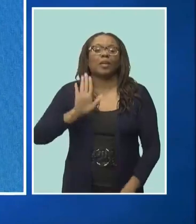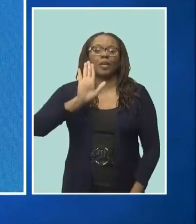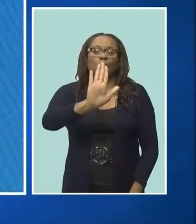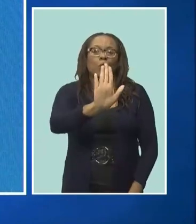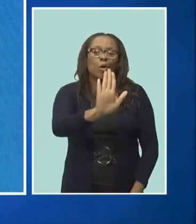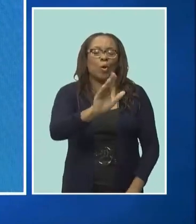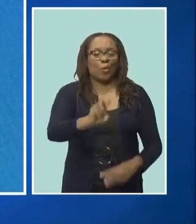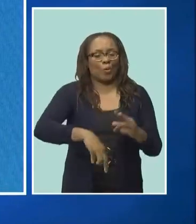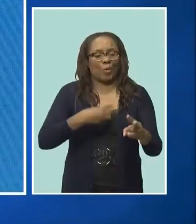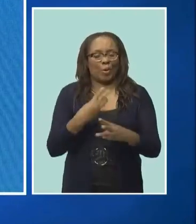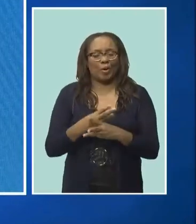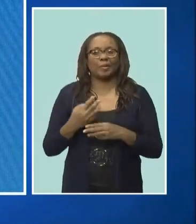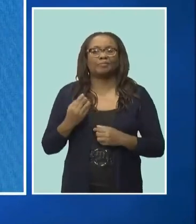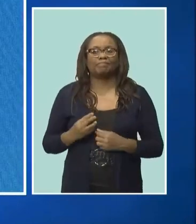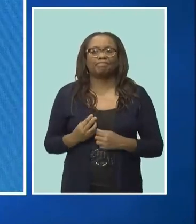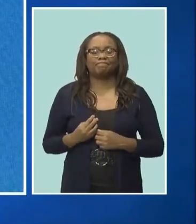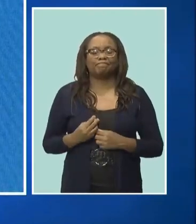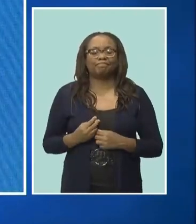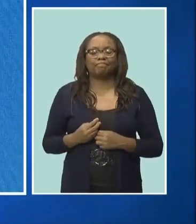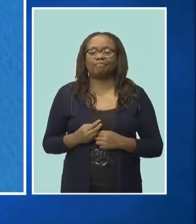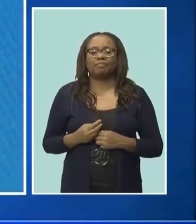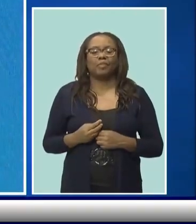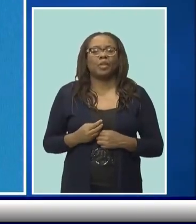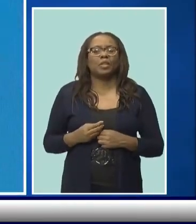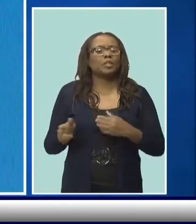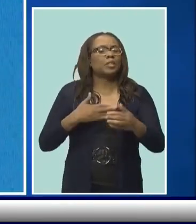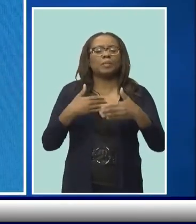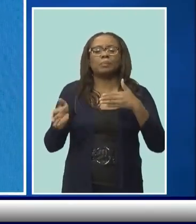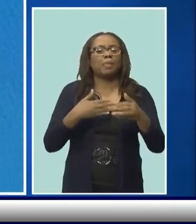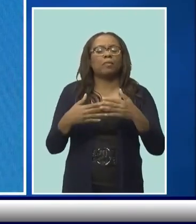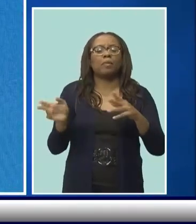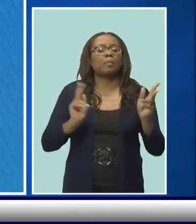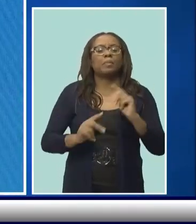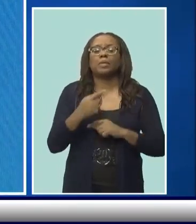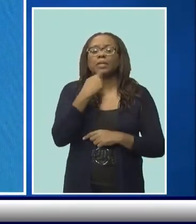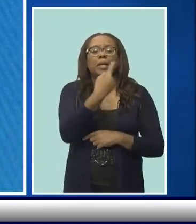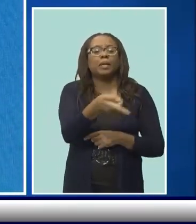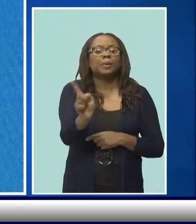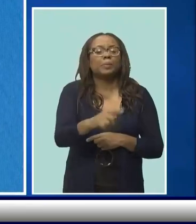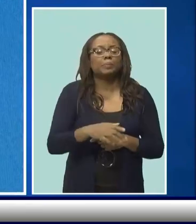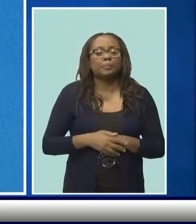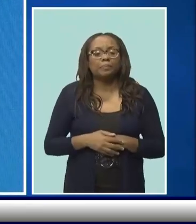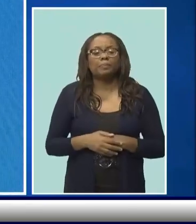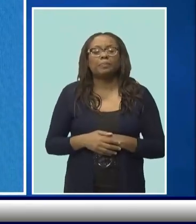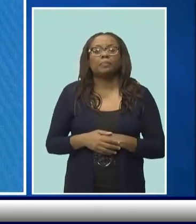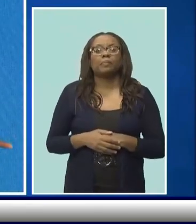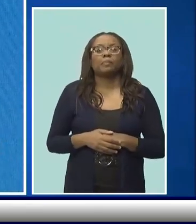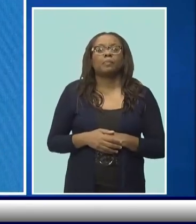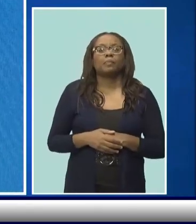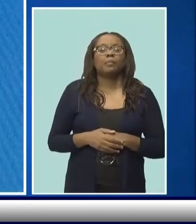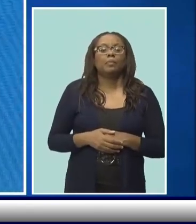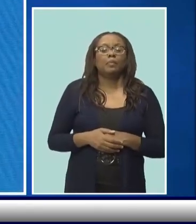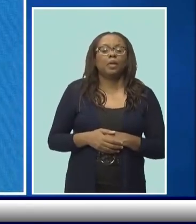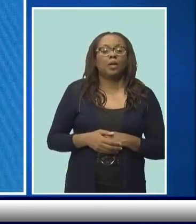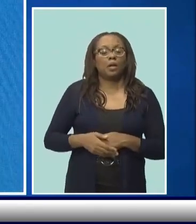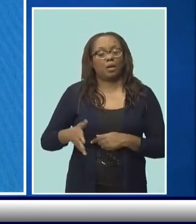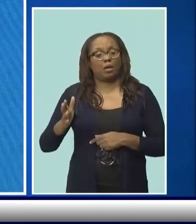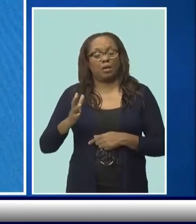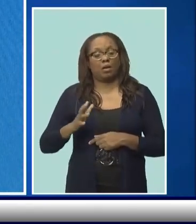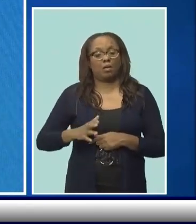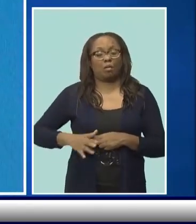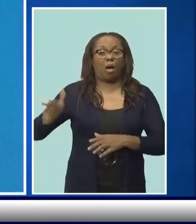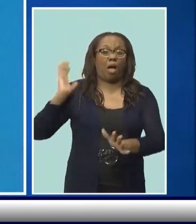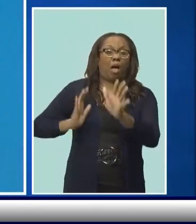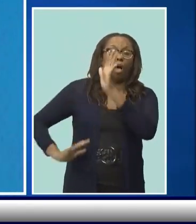You don't let anybody tell you otherwise. It was your world yesterday when many of our forefathers came here against our